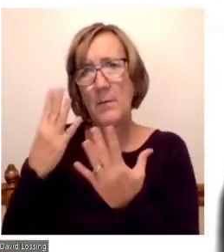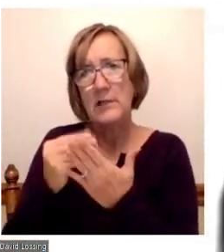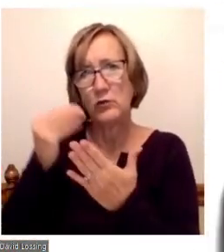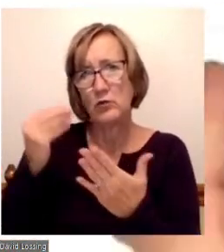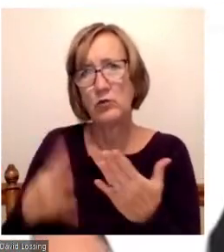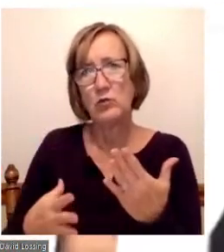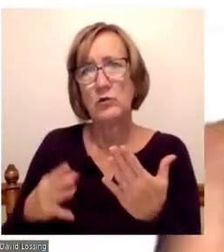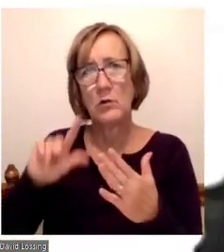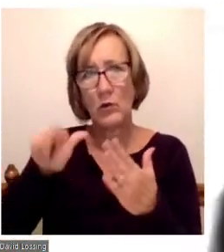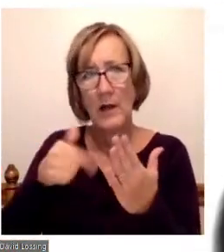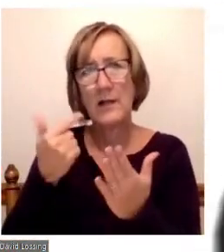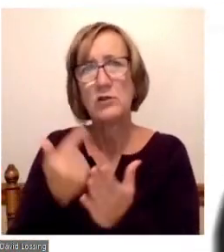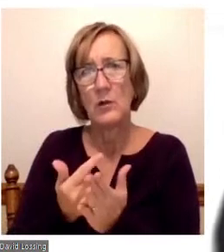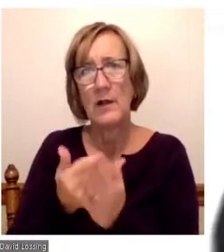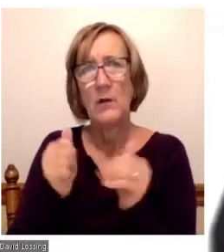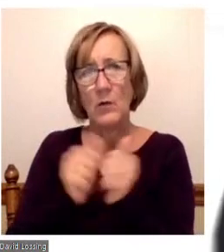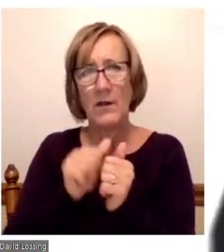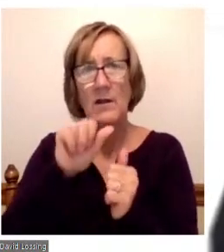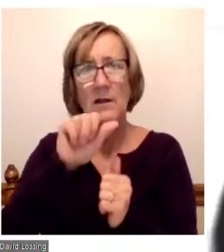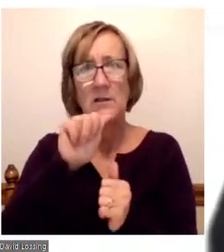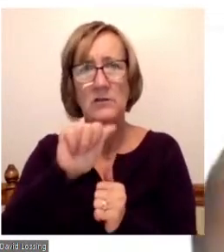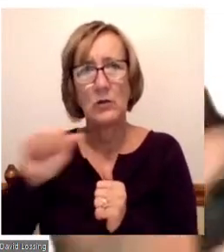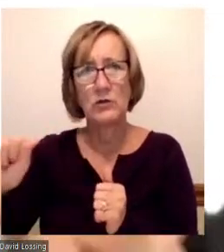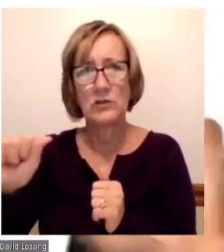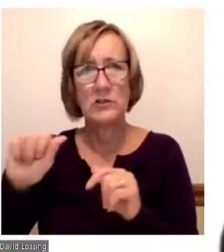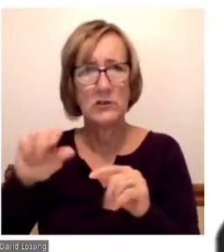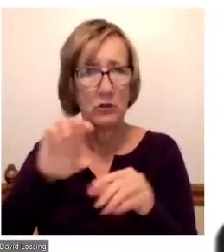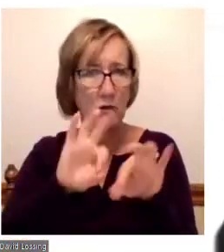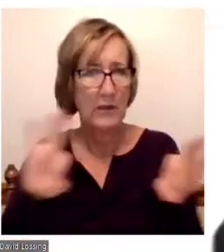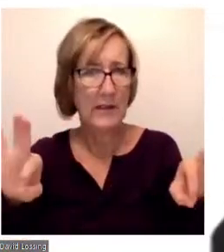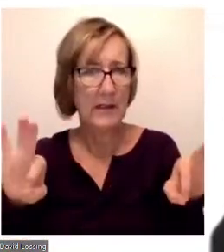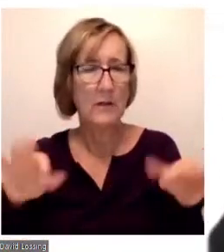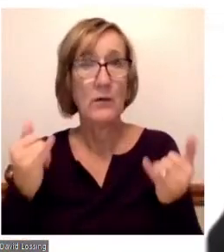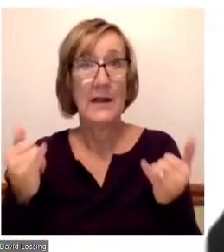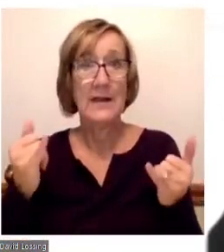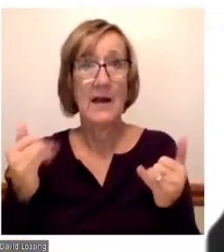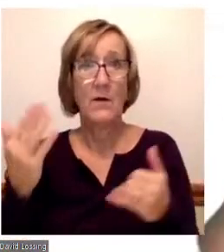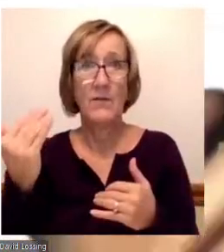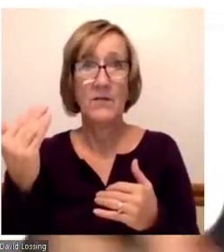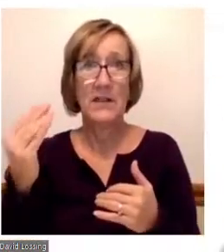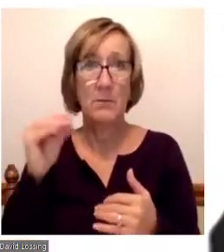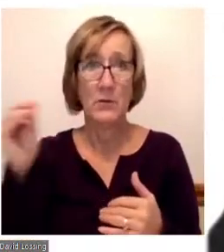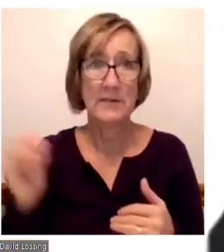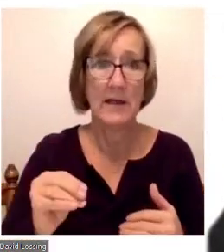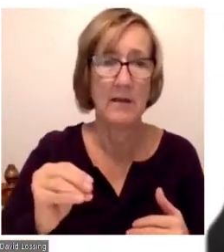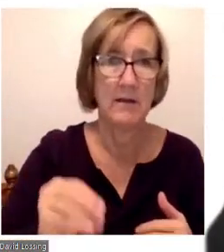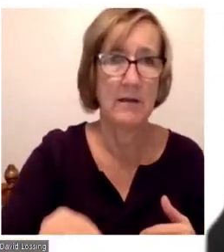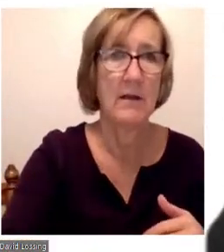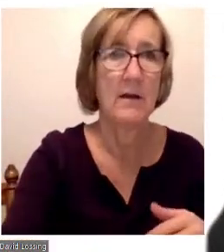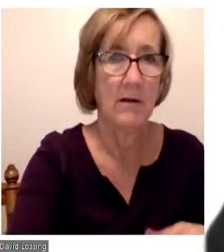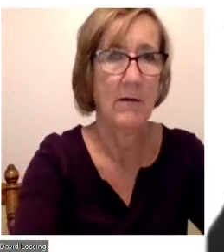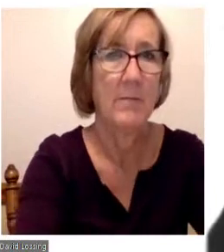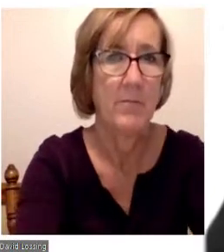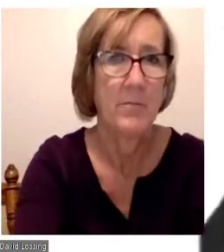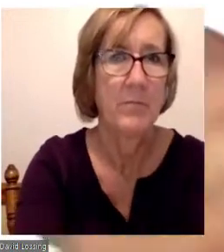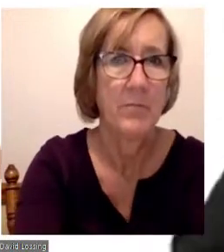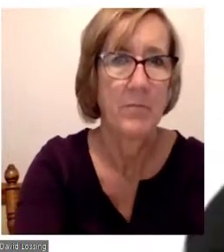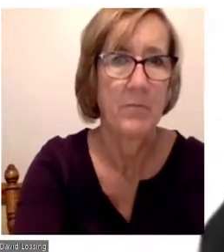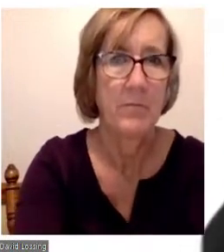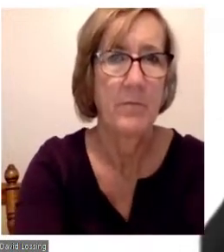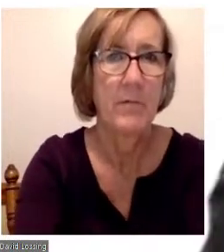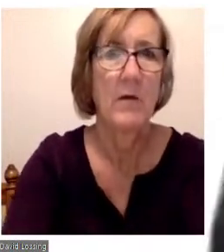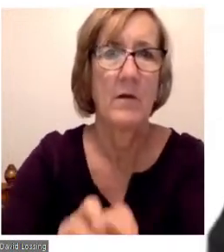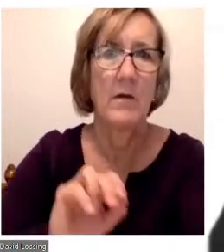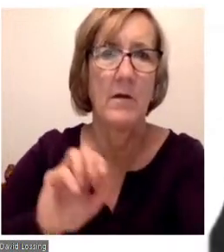graduate with an associate's degree. Right now it's 15%. The goal is to drive that up by 5% or even 8